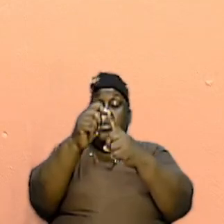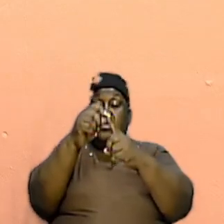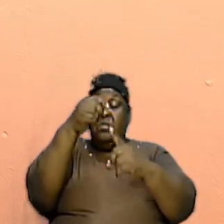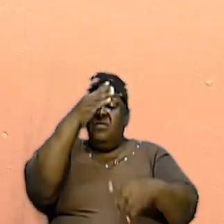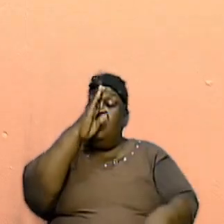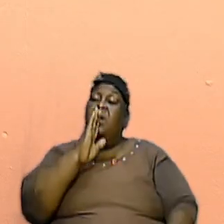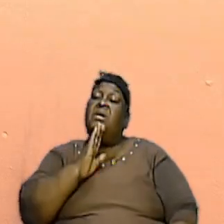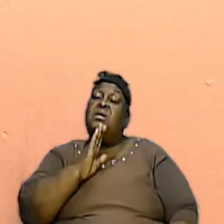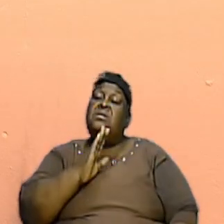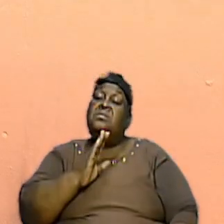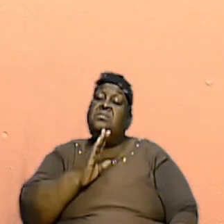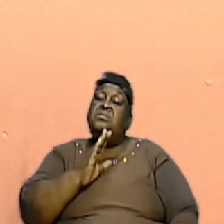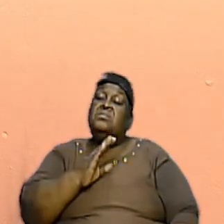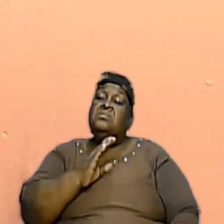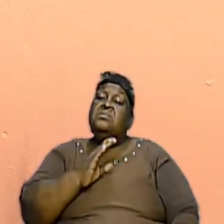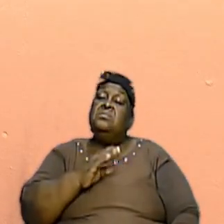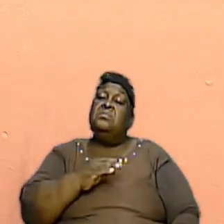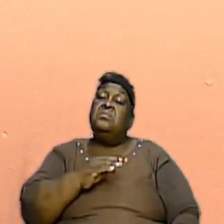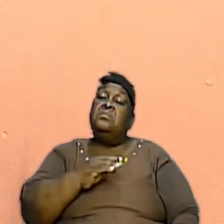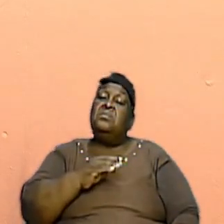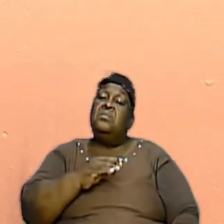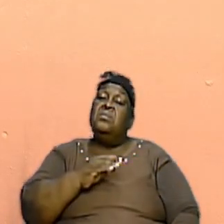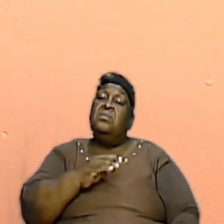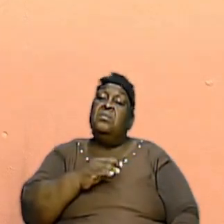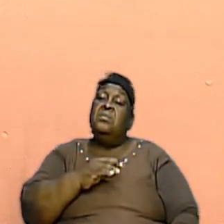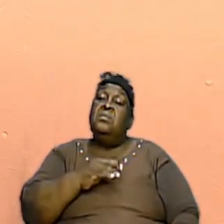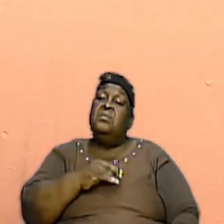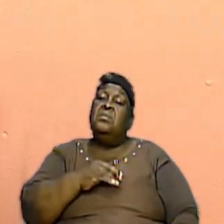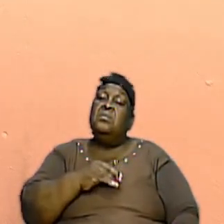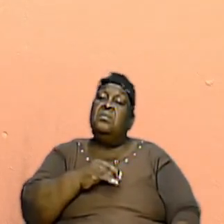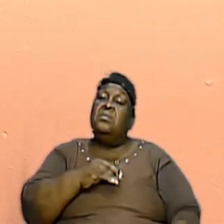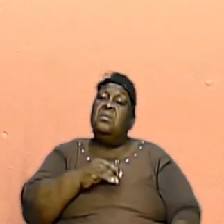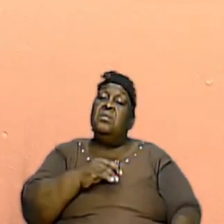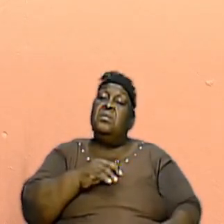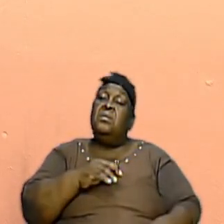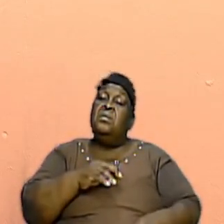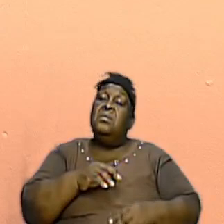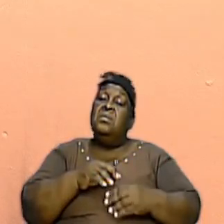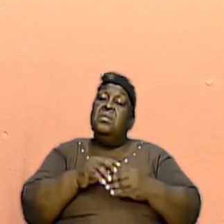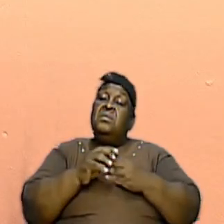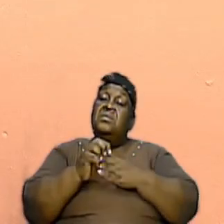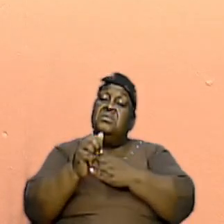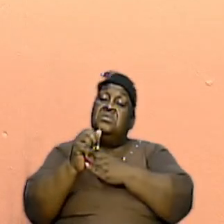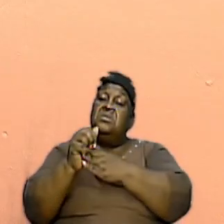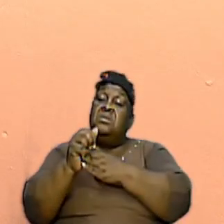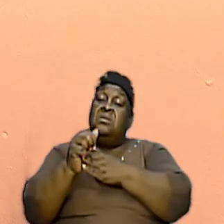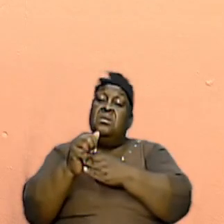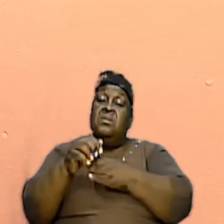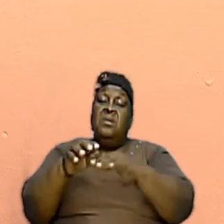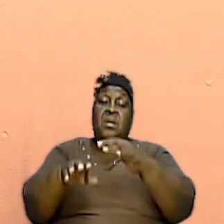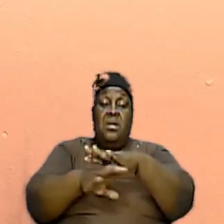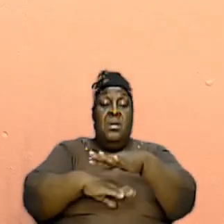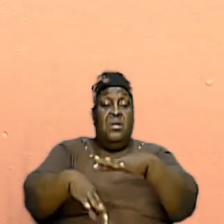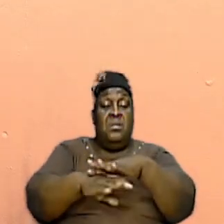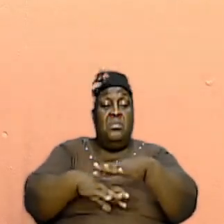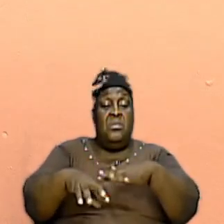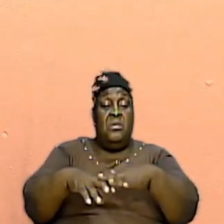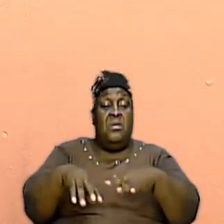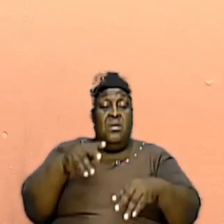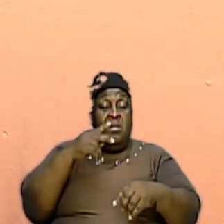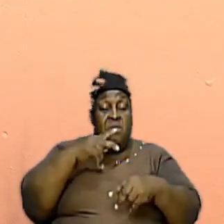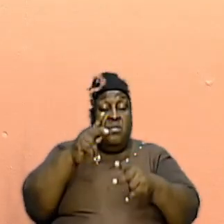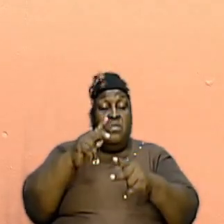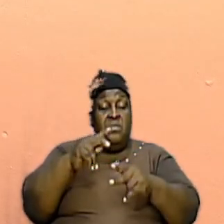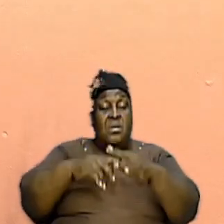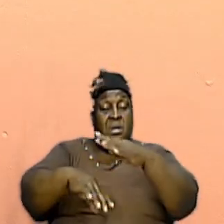Almighty God. We are still under the purview of the living God who is